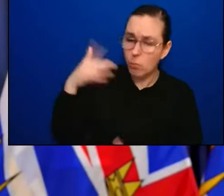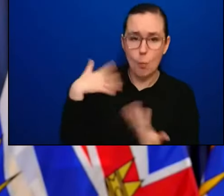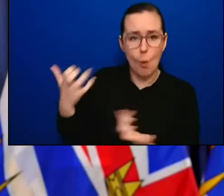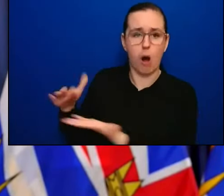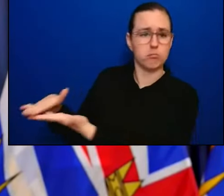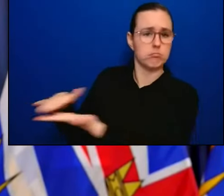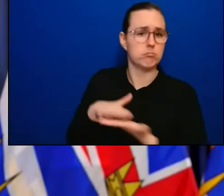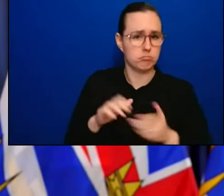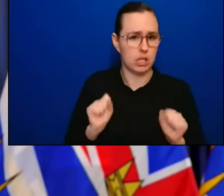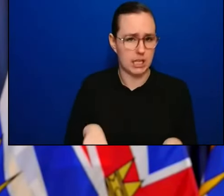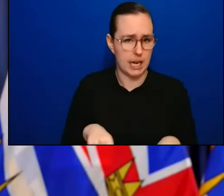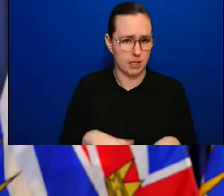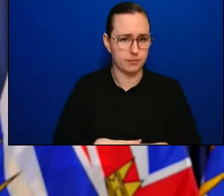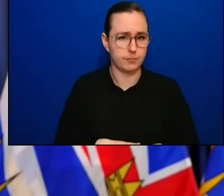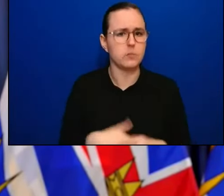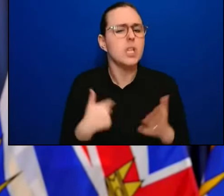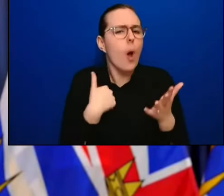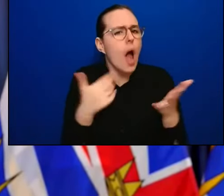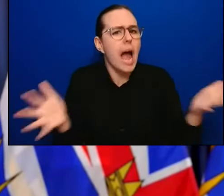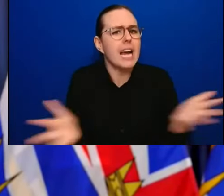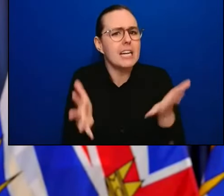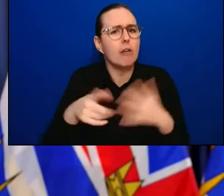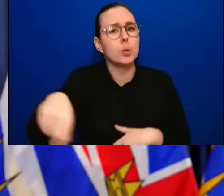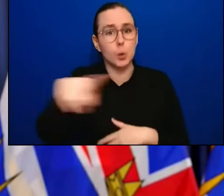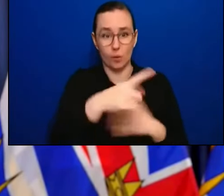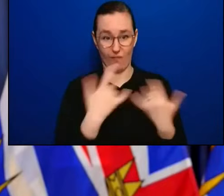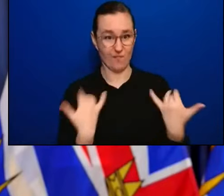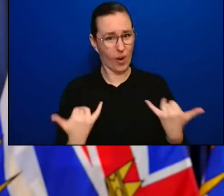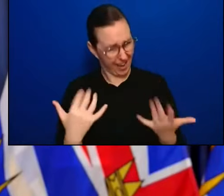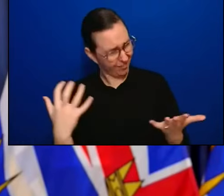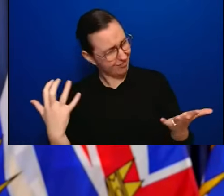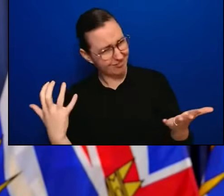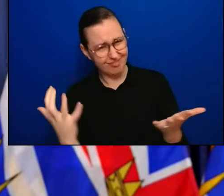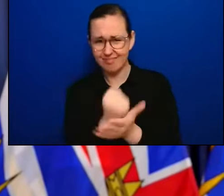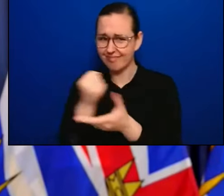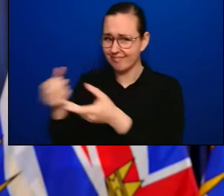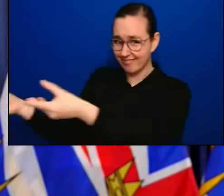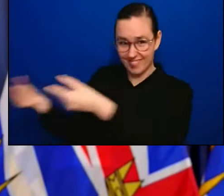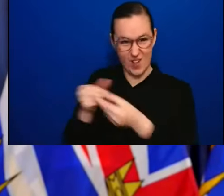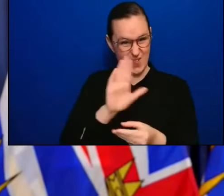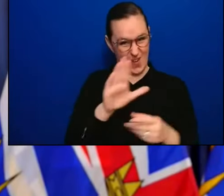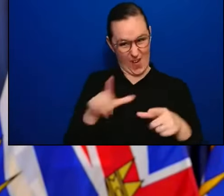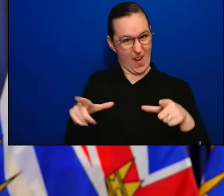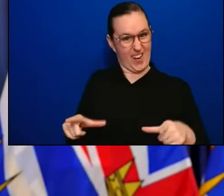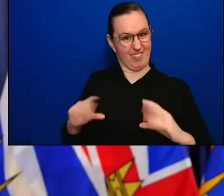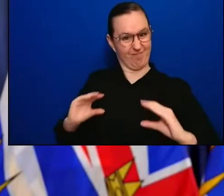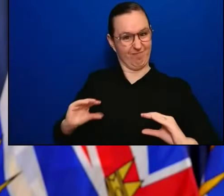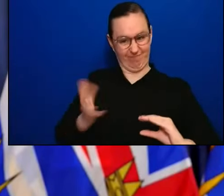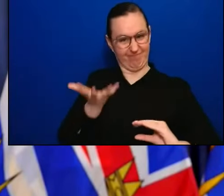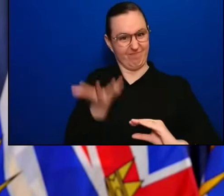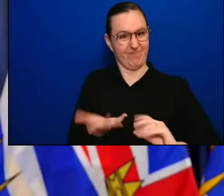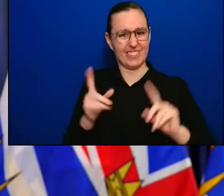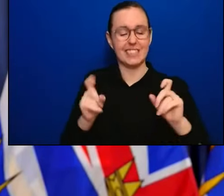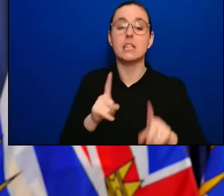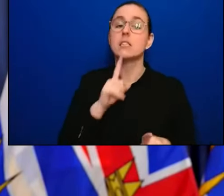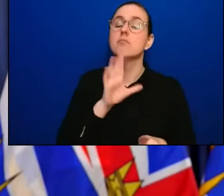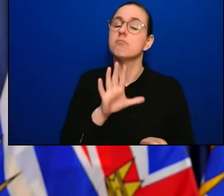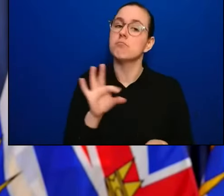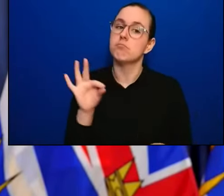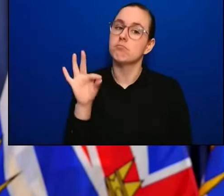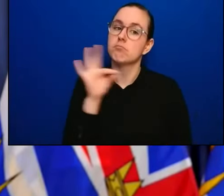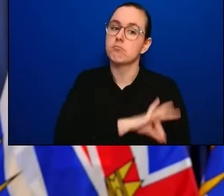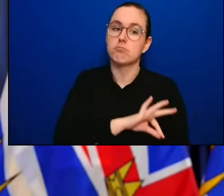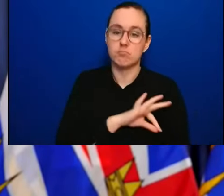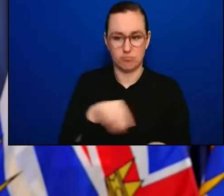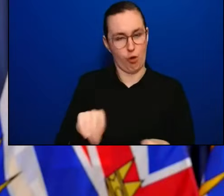encourage people to go in the meantime and get their rapid tests from pharmacies because it's a useful tool for people to have. The ones